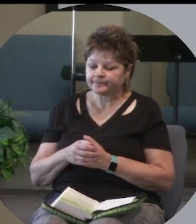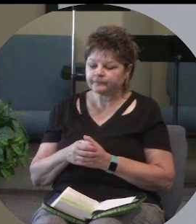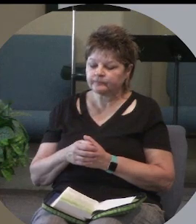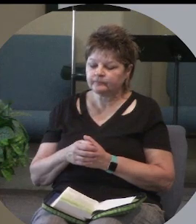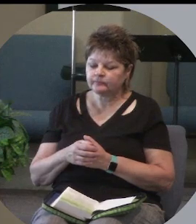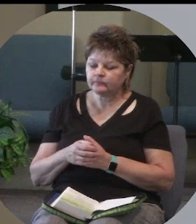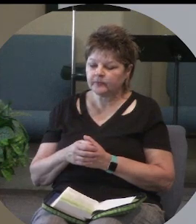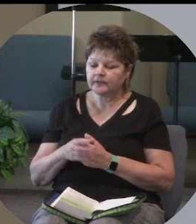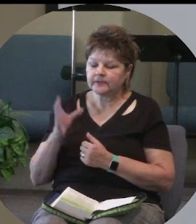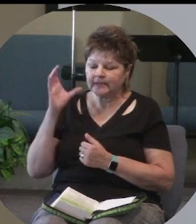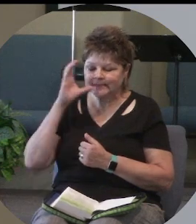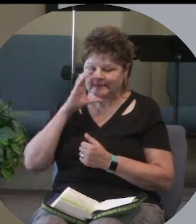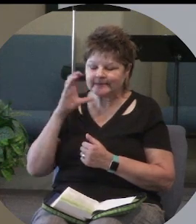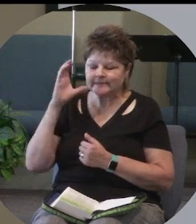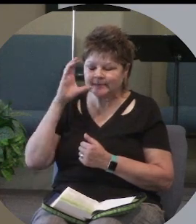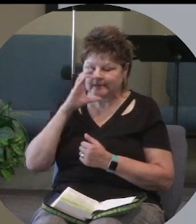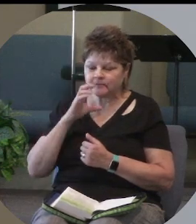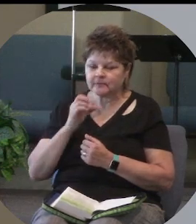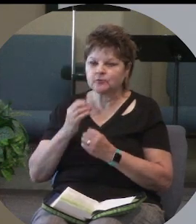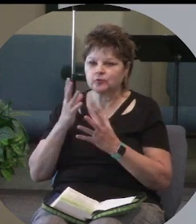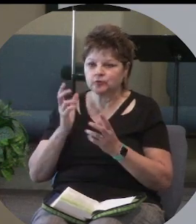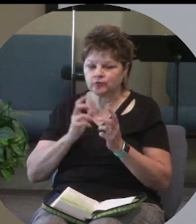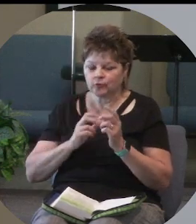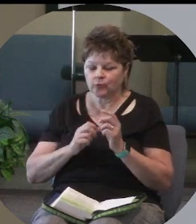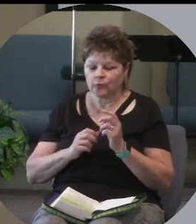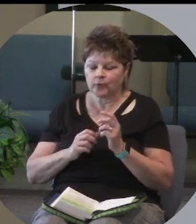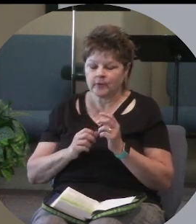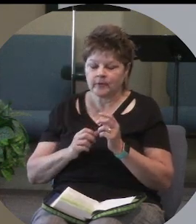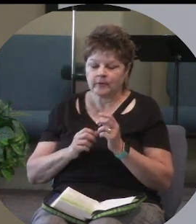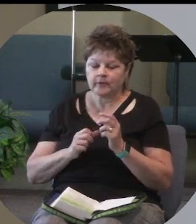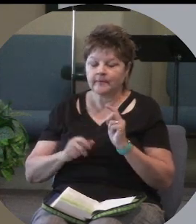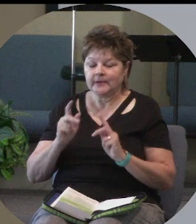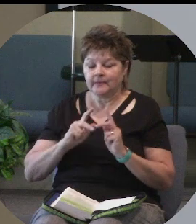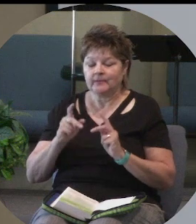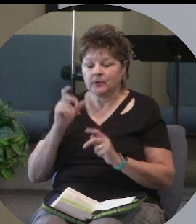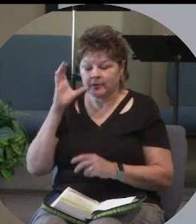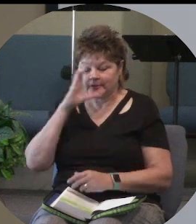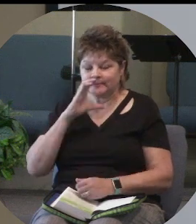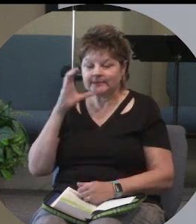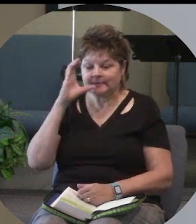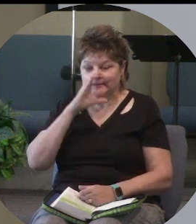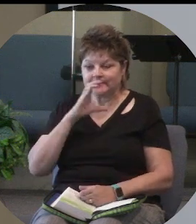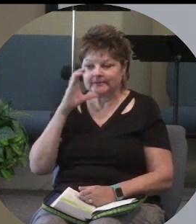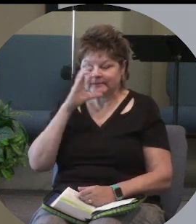seek because so many people are seeking so many so many